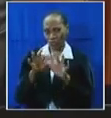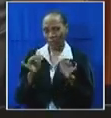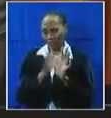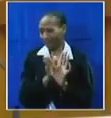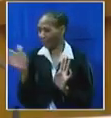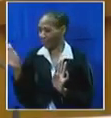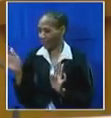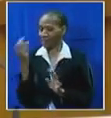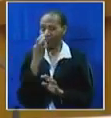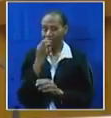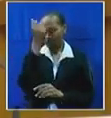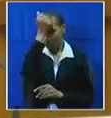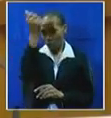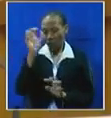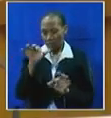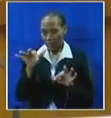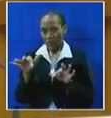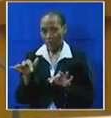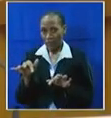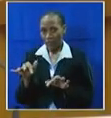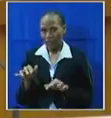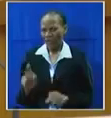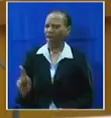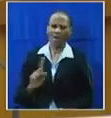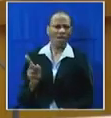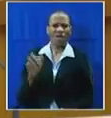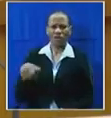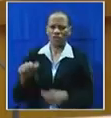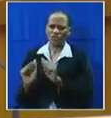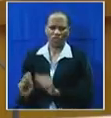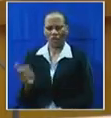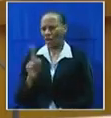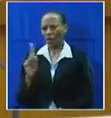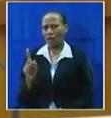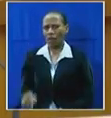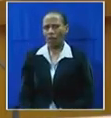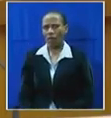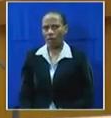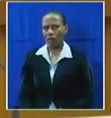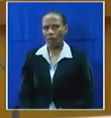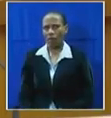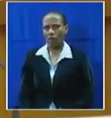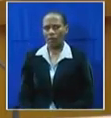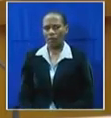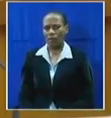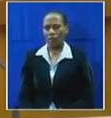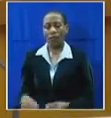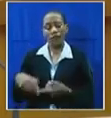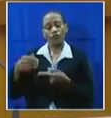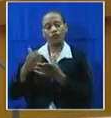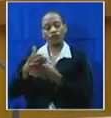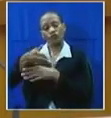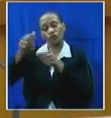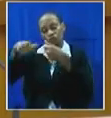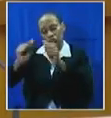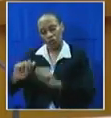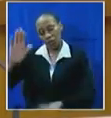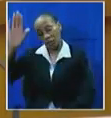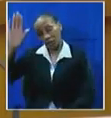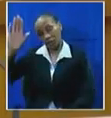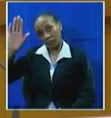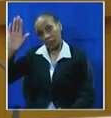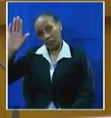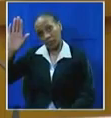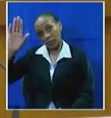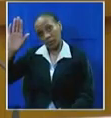It can't be, Chair. No, ma'am. It can't be, I'm telling you Point of order, Chair. You can check your staff there.